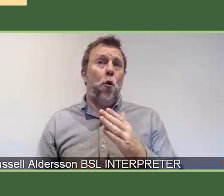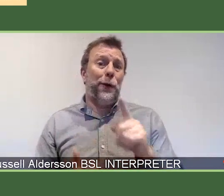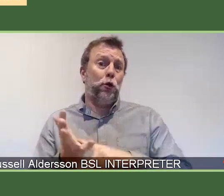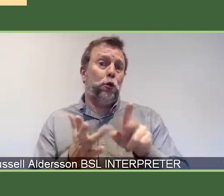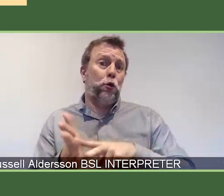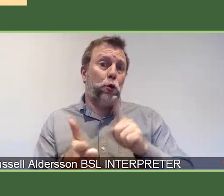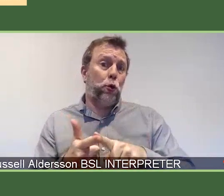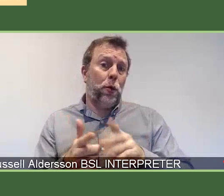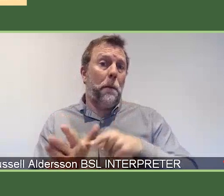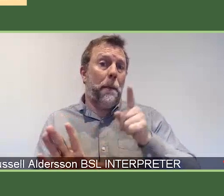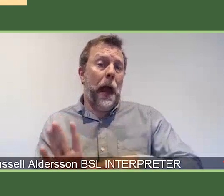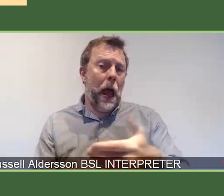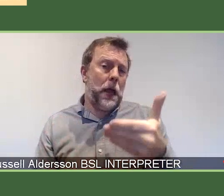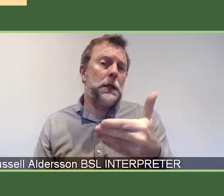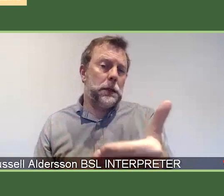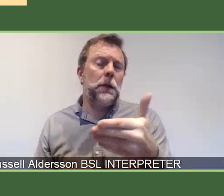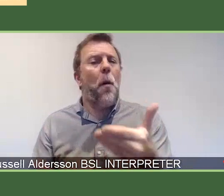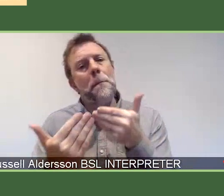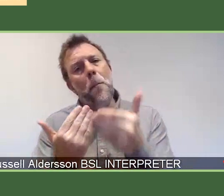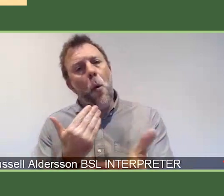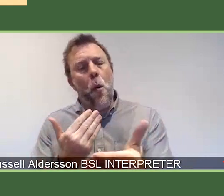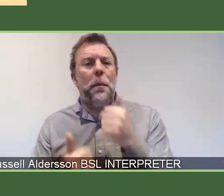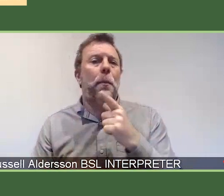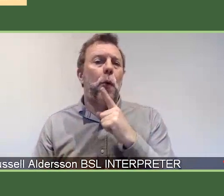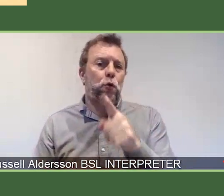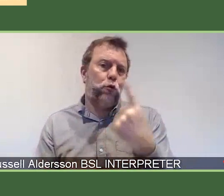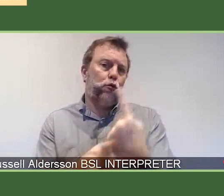certainly by June, there'll be much more people available to speak.